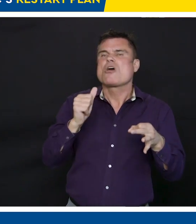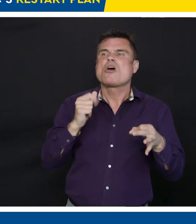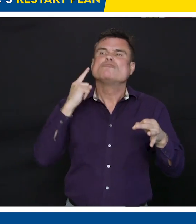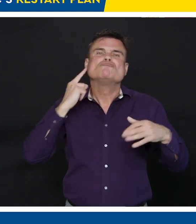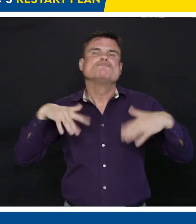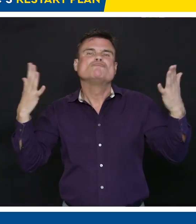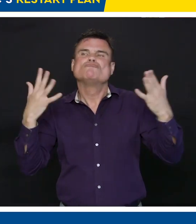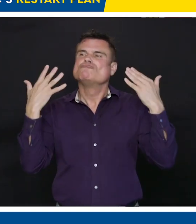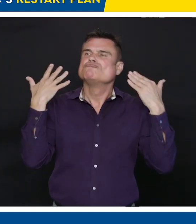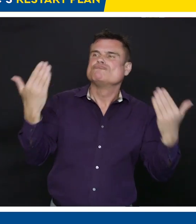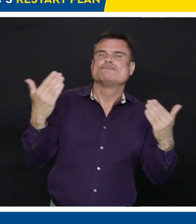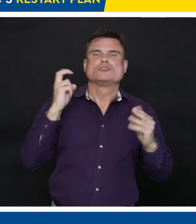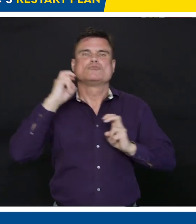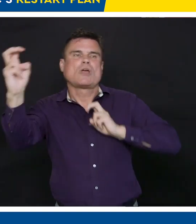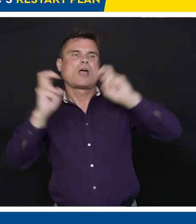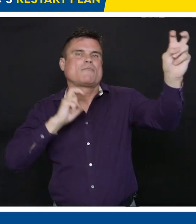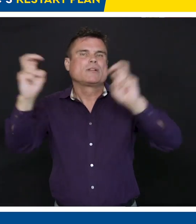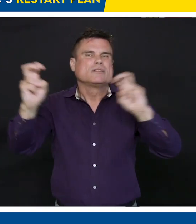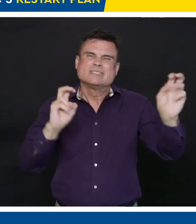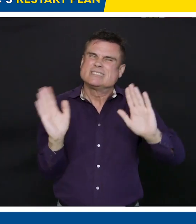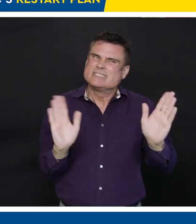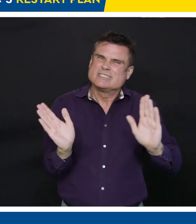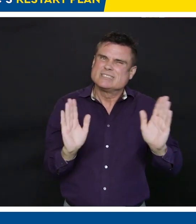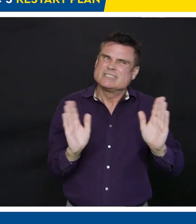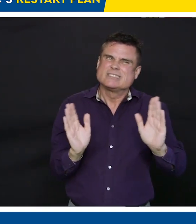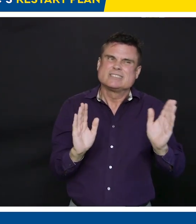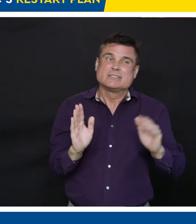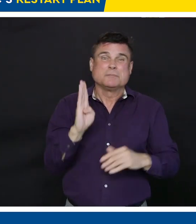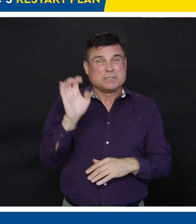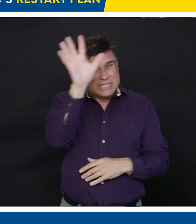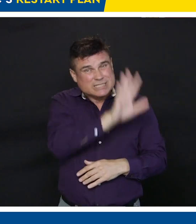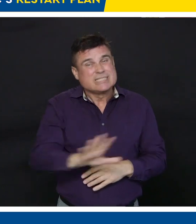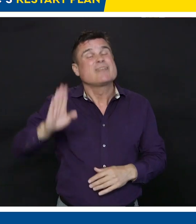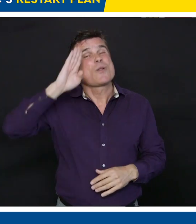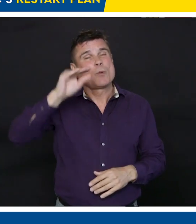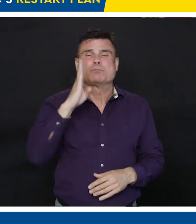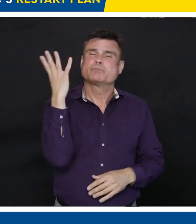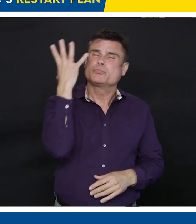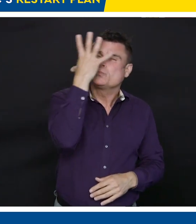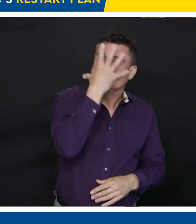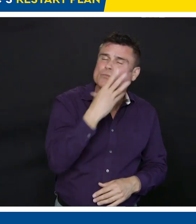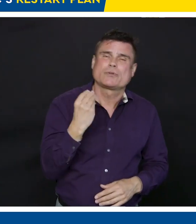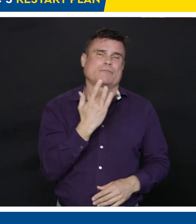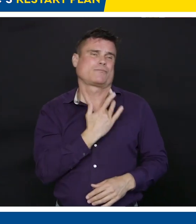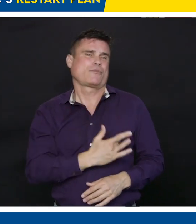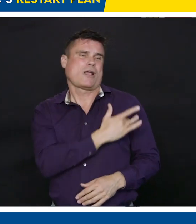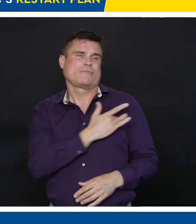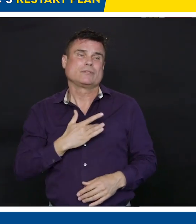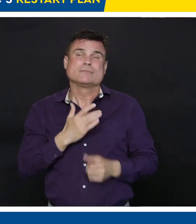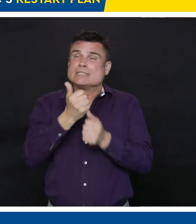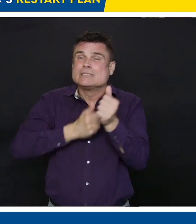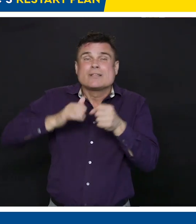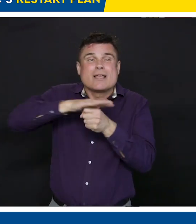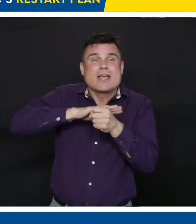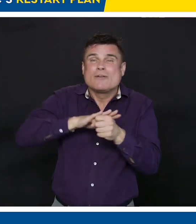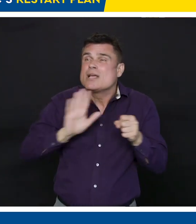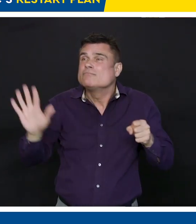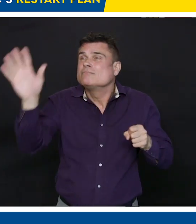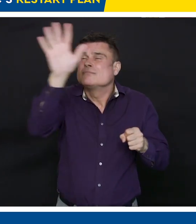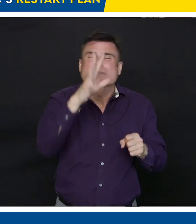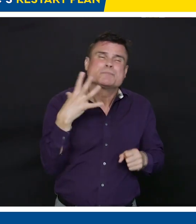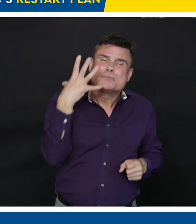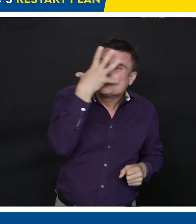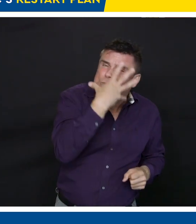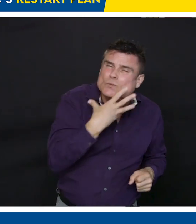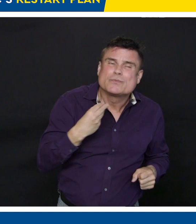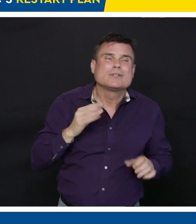BC through my lifetime, wherever you live is an outstanding place, stay there and enjoy it. Our next question